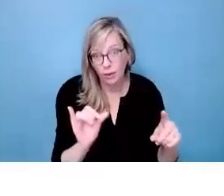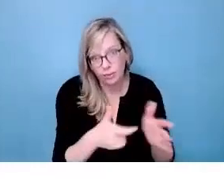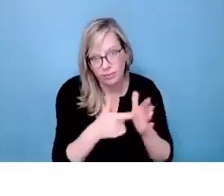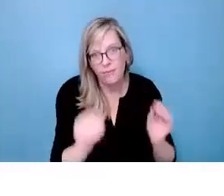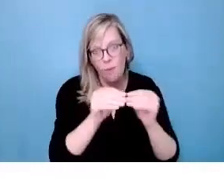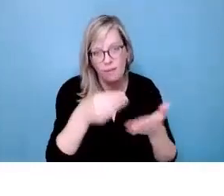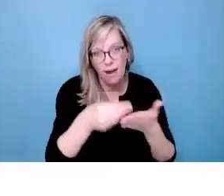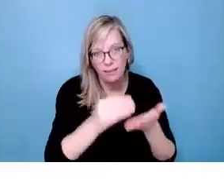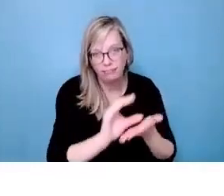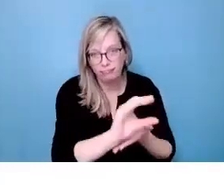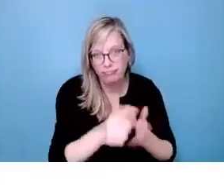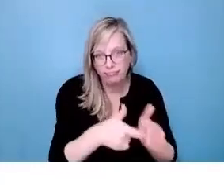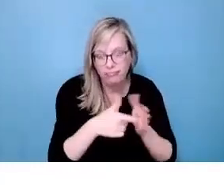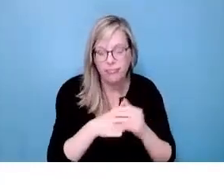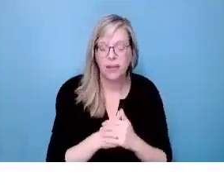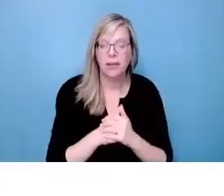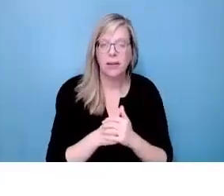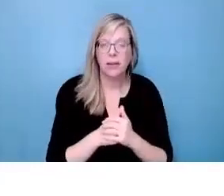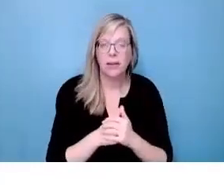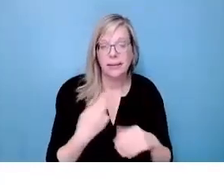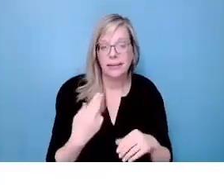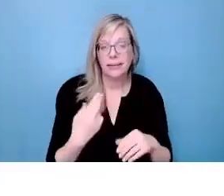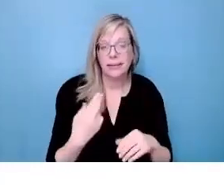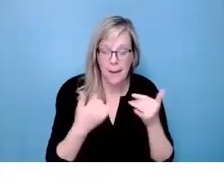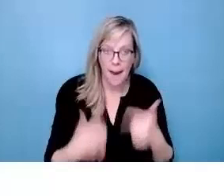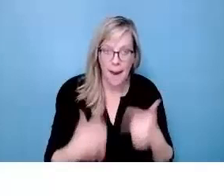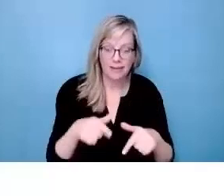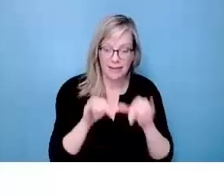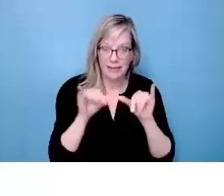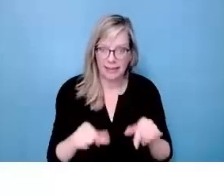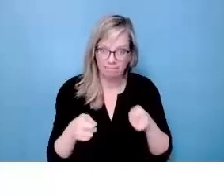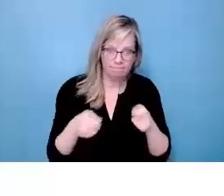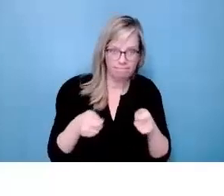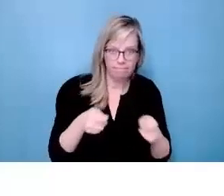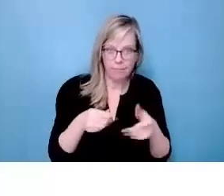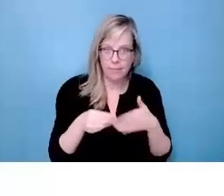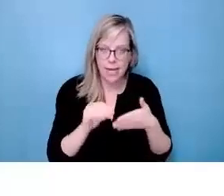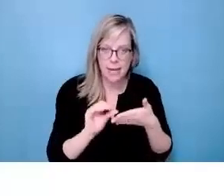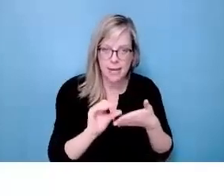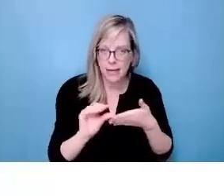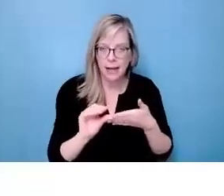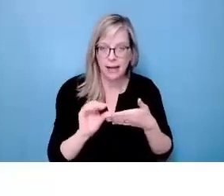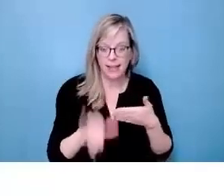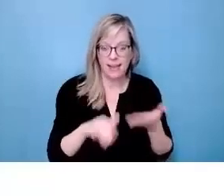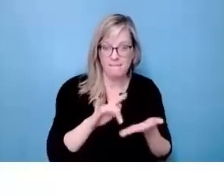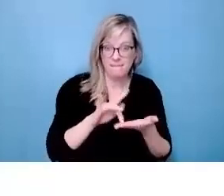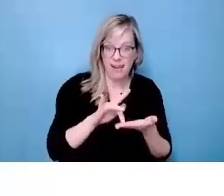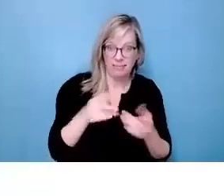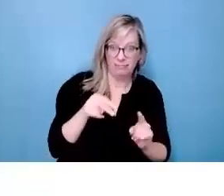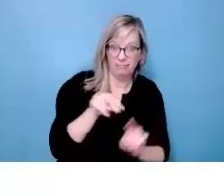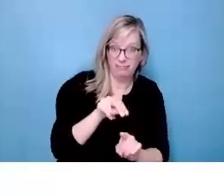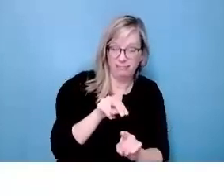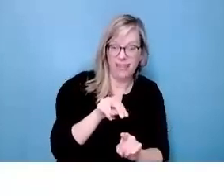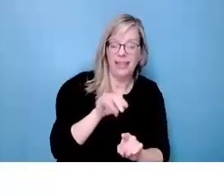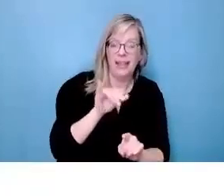finish those degrees, but they also need more funding. And so if there's gatekeeping in place, that means that there's also that medical